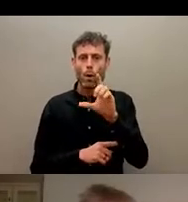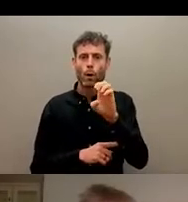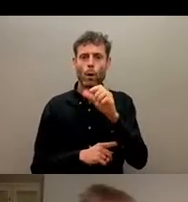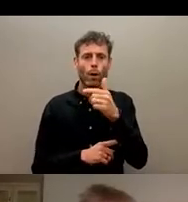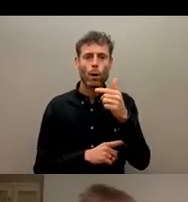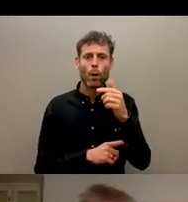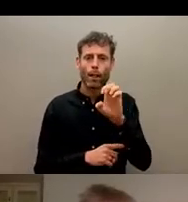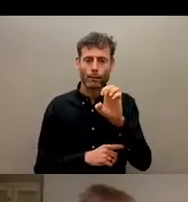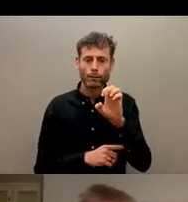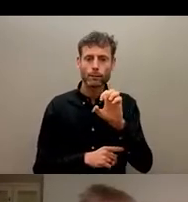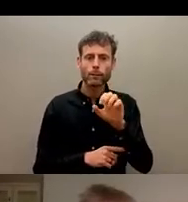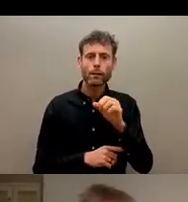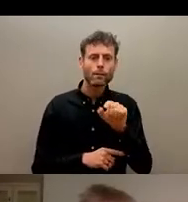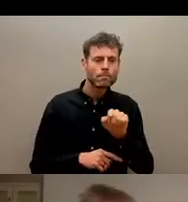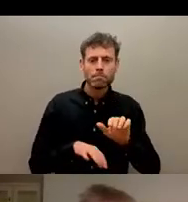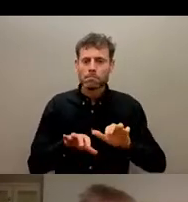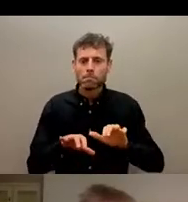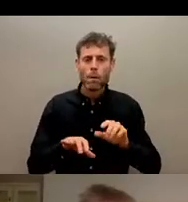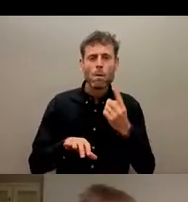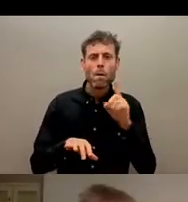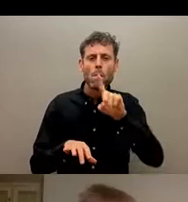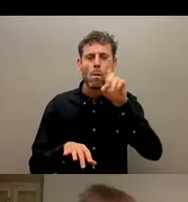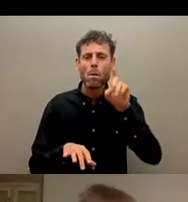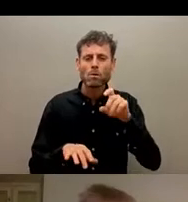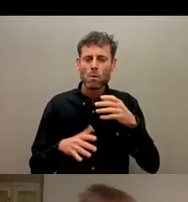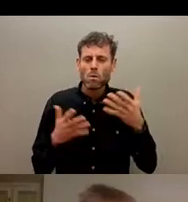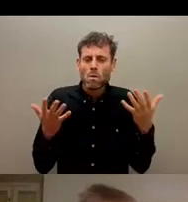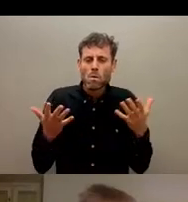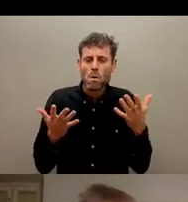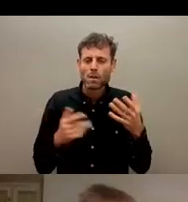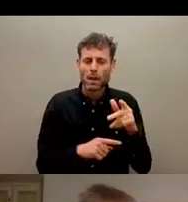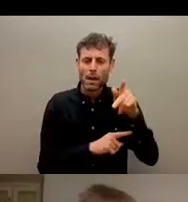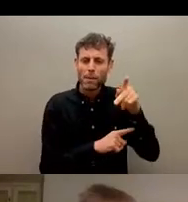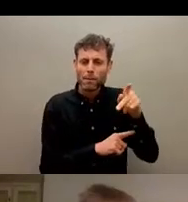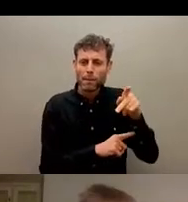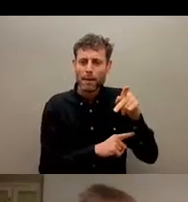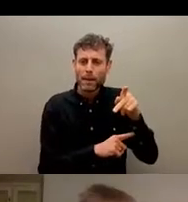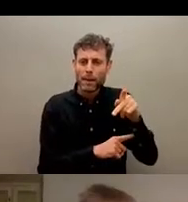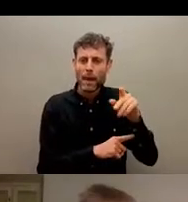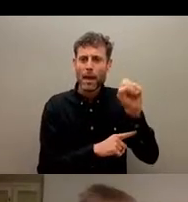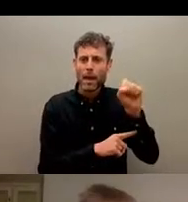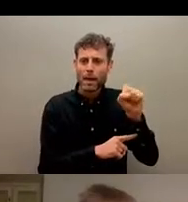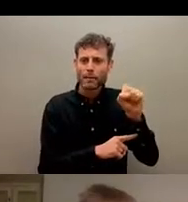we explain to people who don't know what PSEAH means and what the relevance happens is because somebody asked to, to explain the acronym.